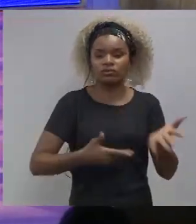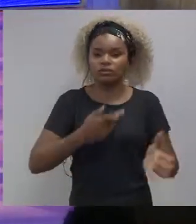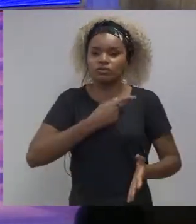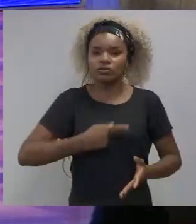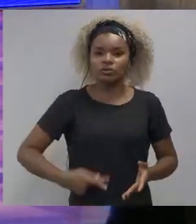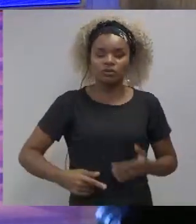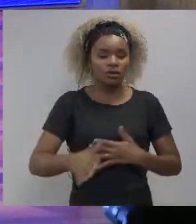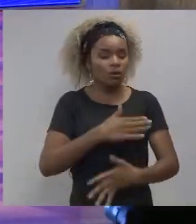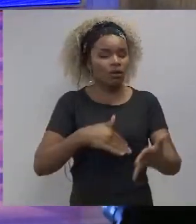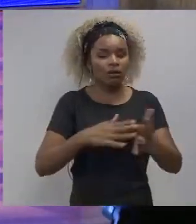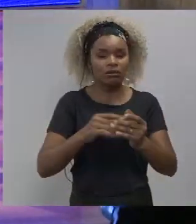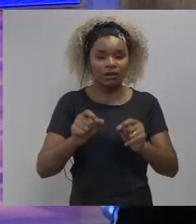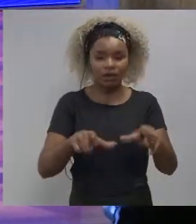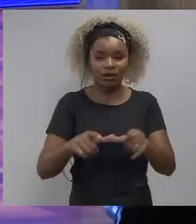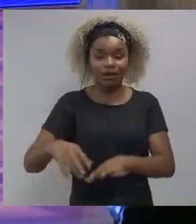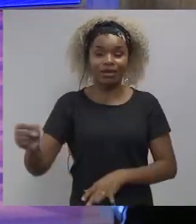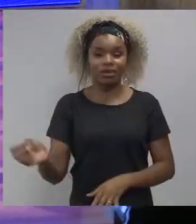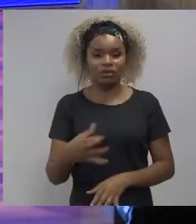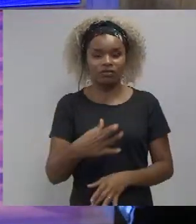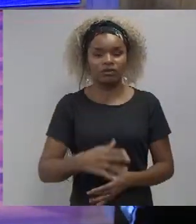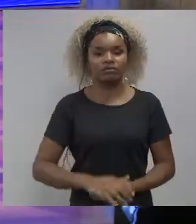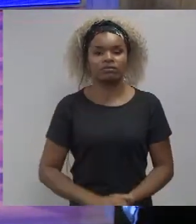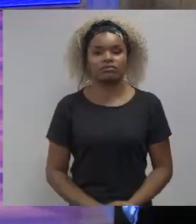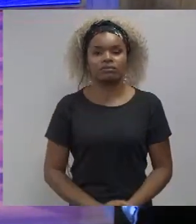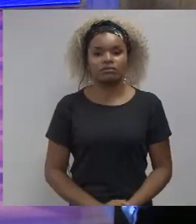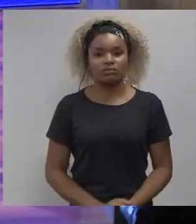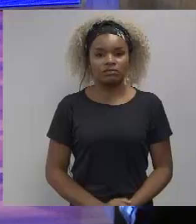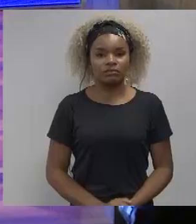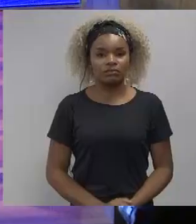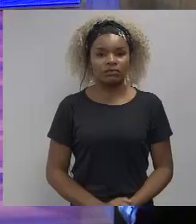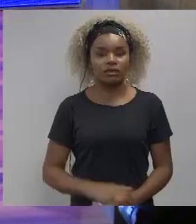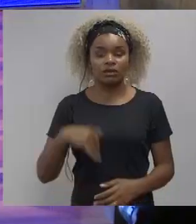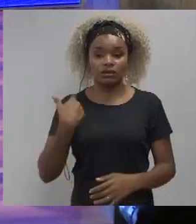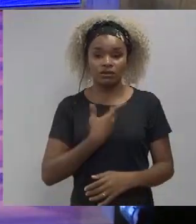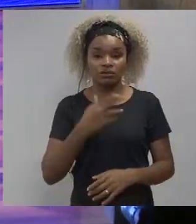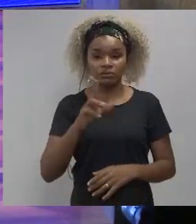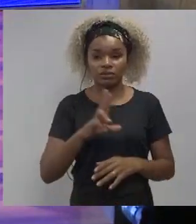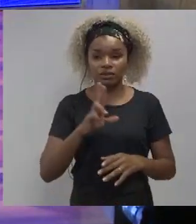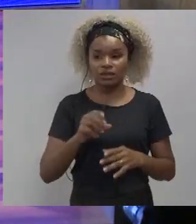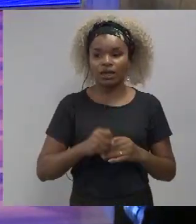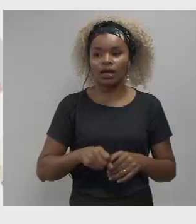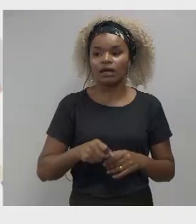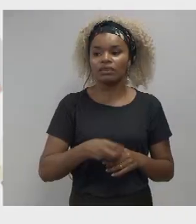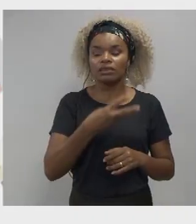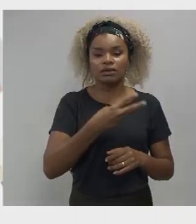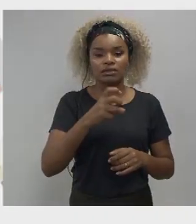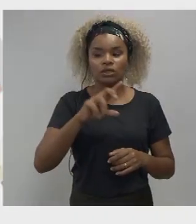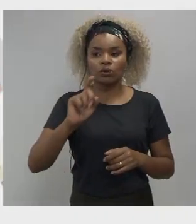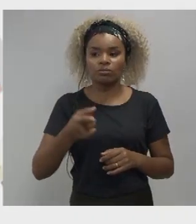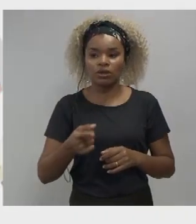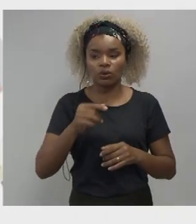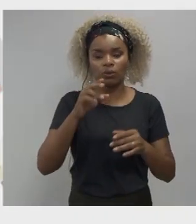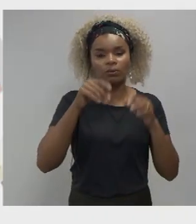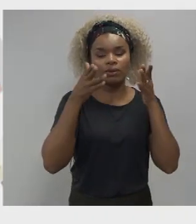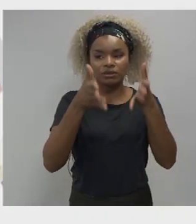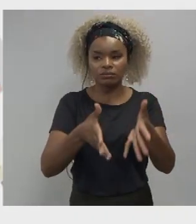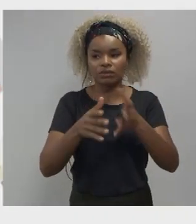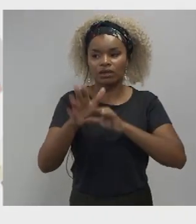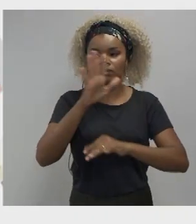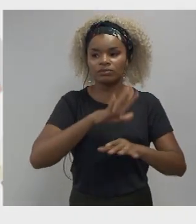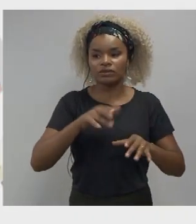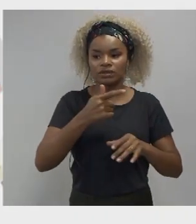innovates we're used by 35,000 members in 160 countries